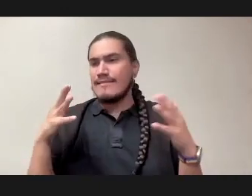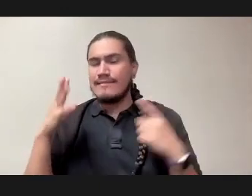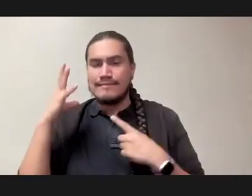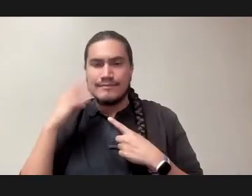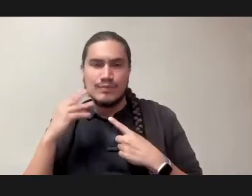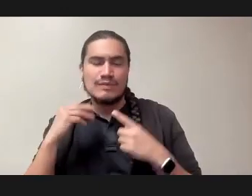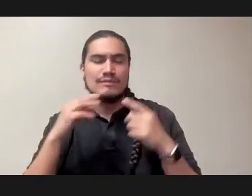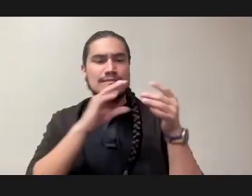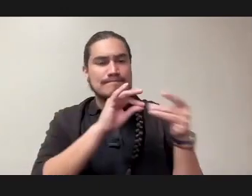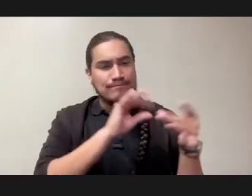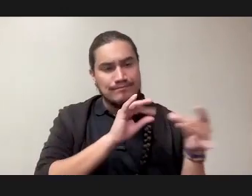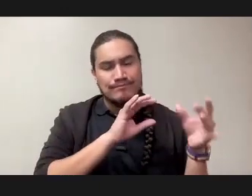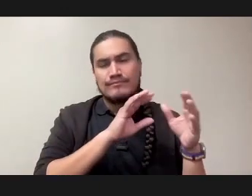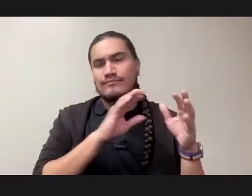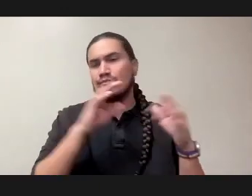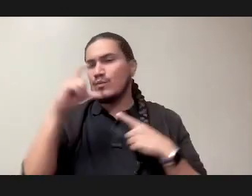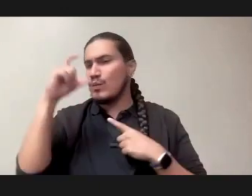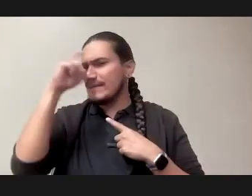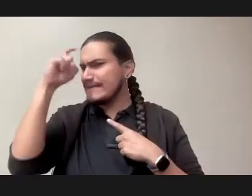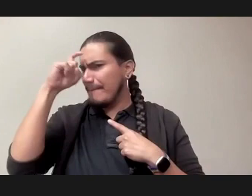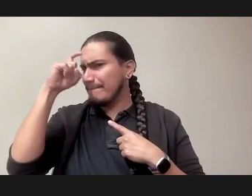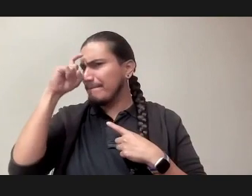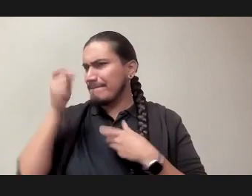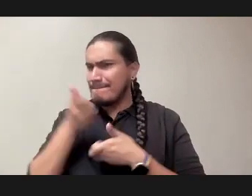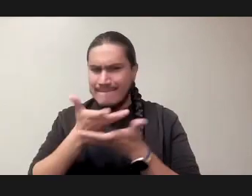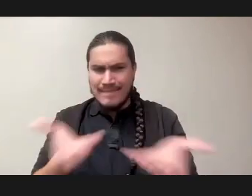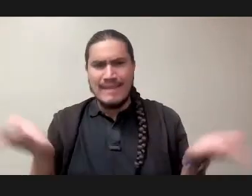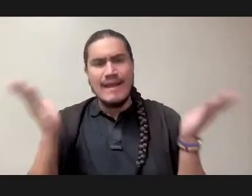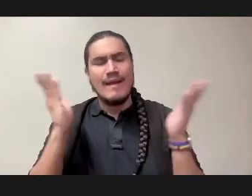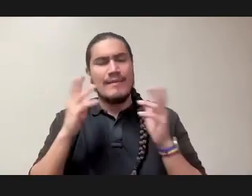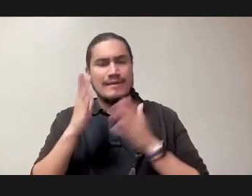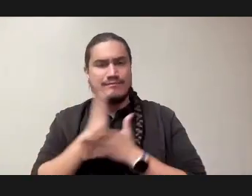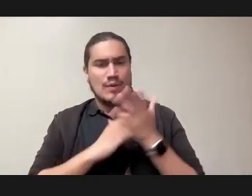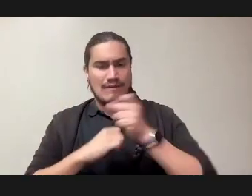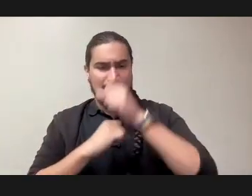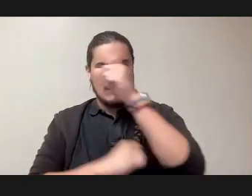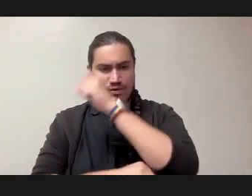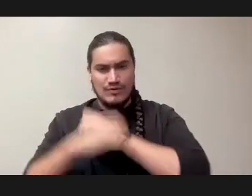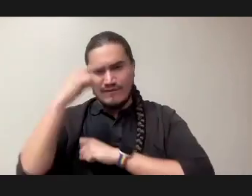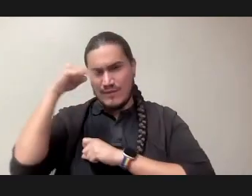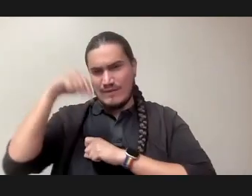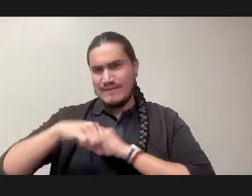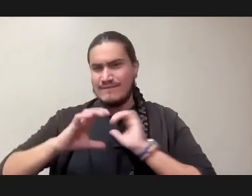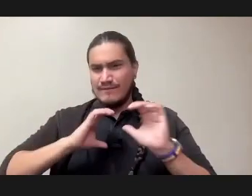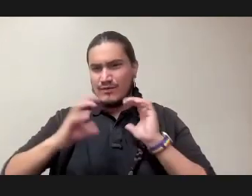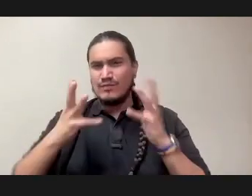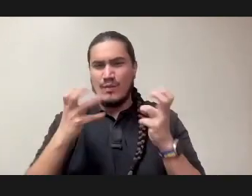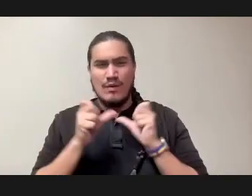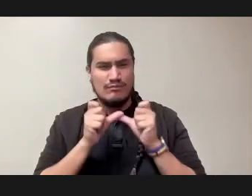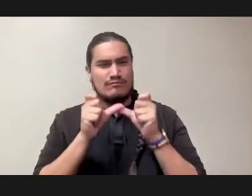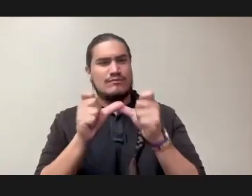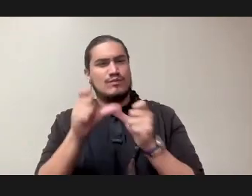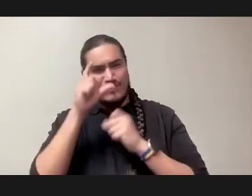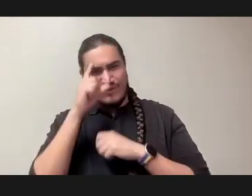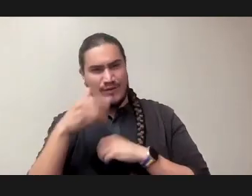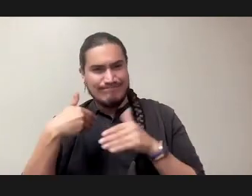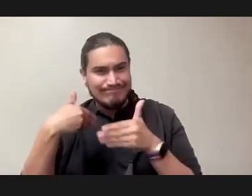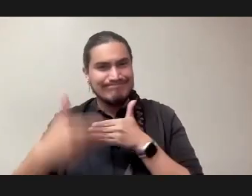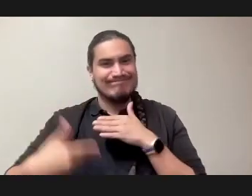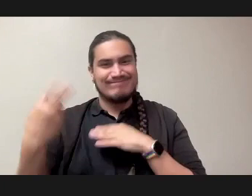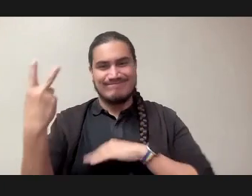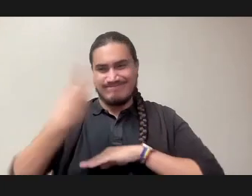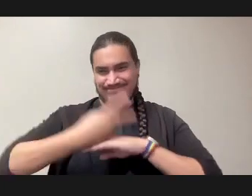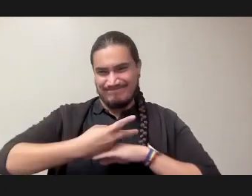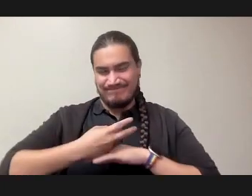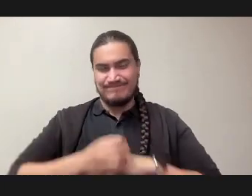is such a foundation of the conversation we're looking to have over the next two days. So we wanted to start